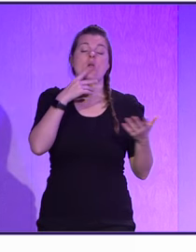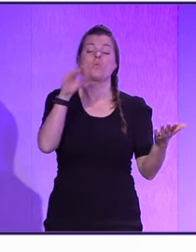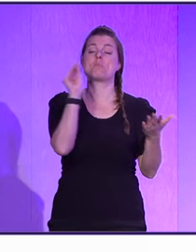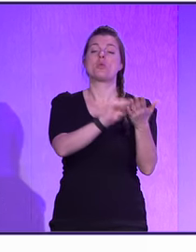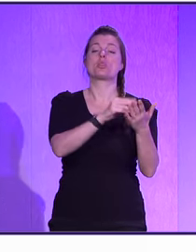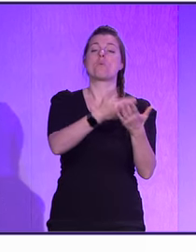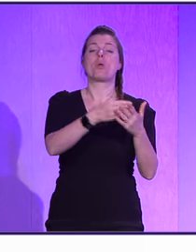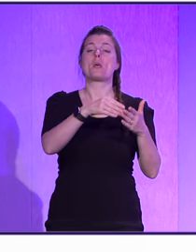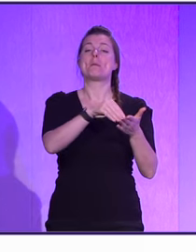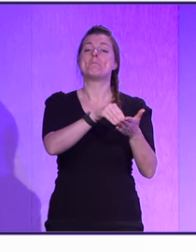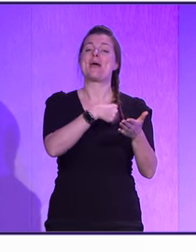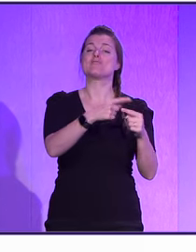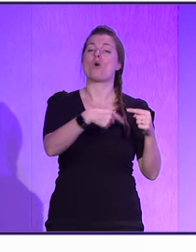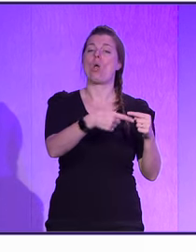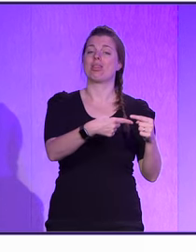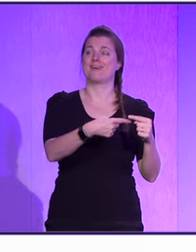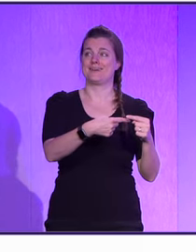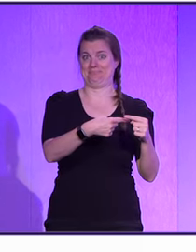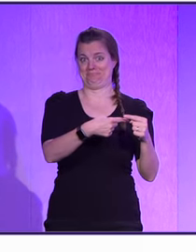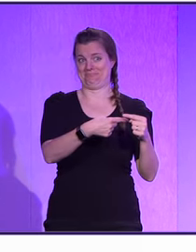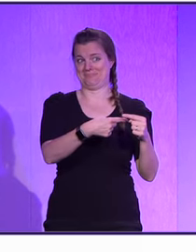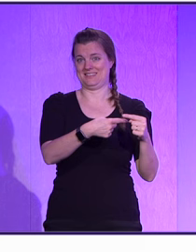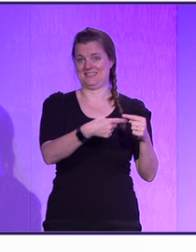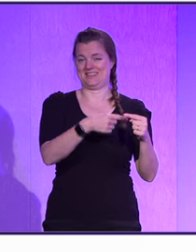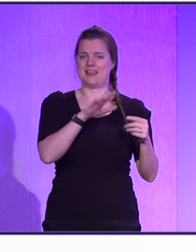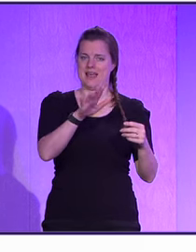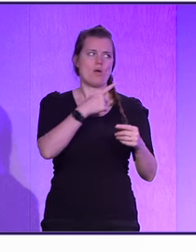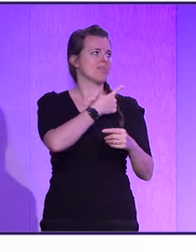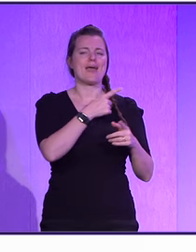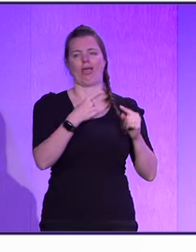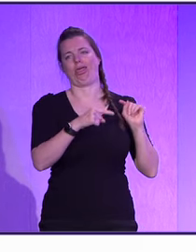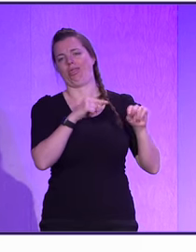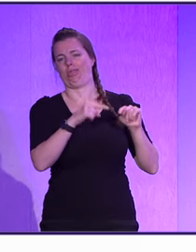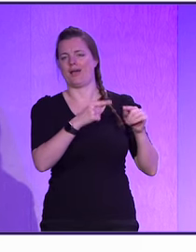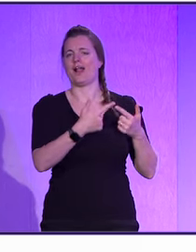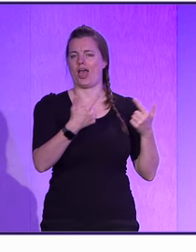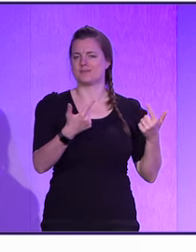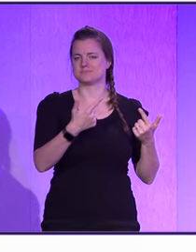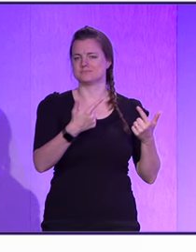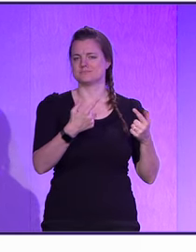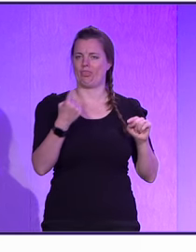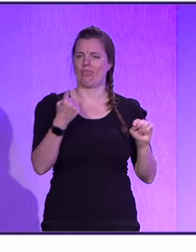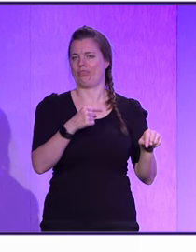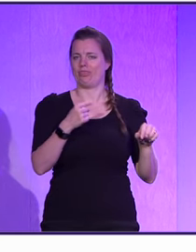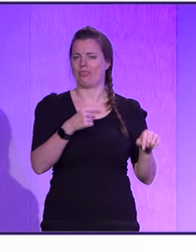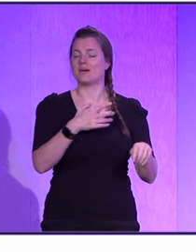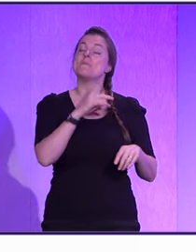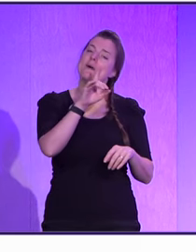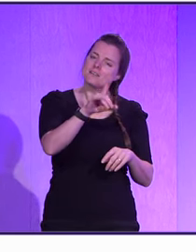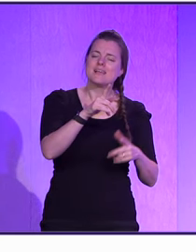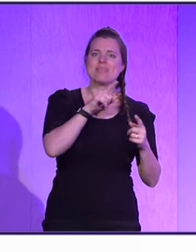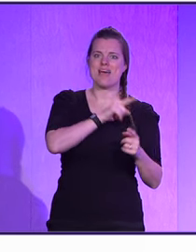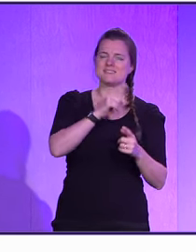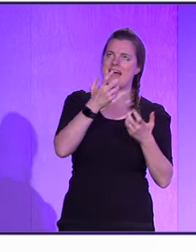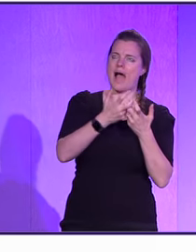going to put them on the payroll, the agents, right? They came back to this. They had quite some slack, but you know, it's how people are thinking about